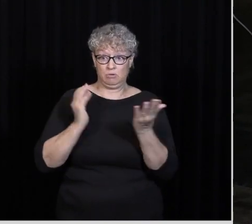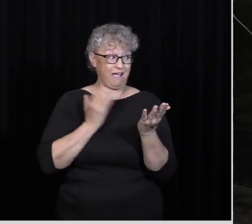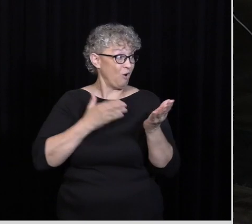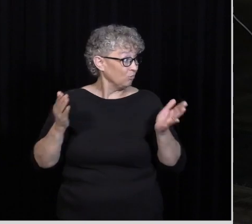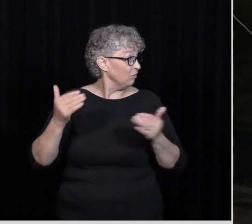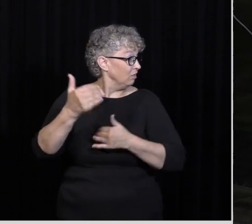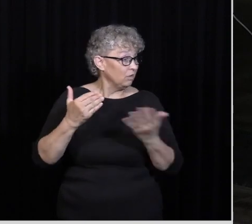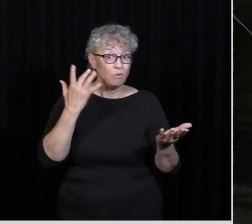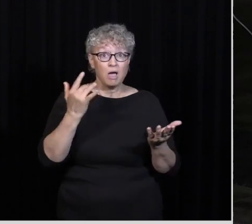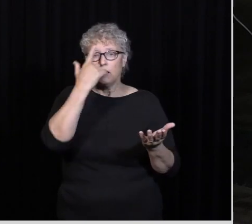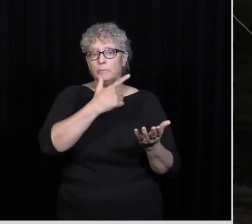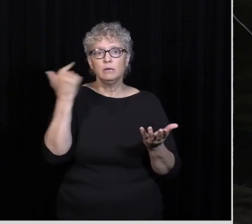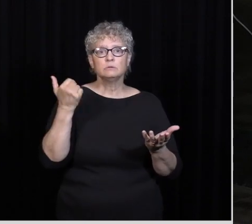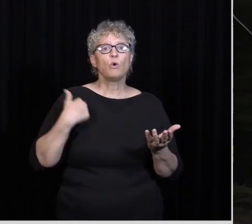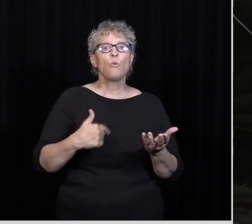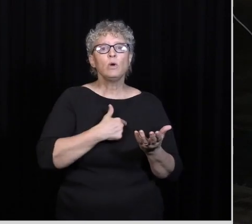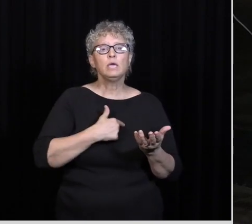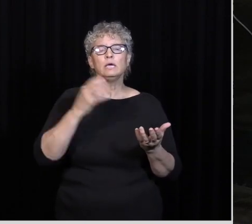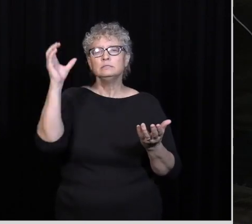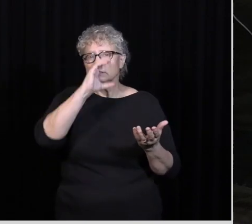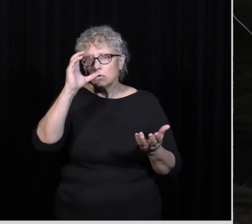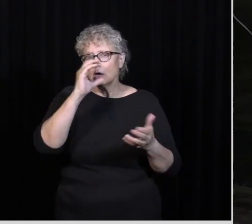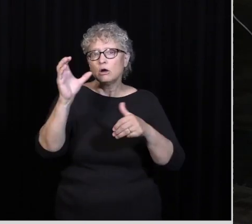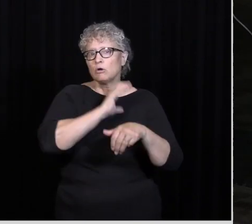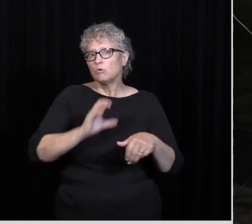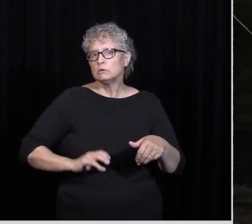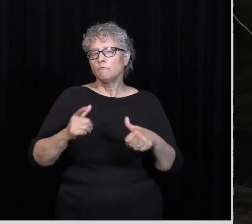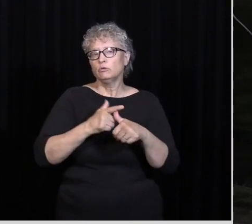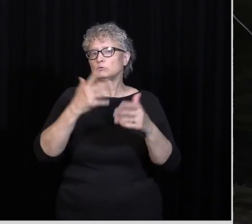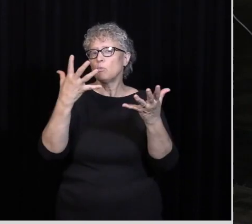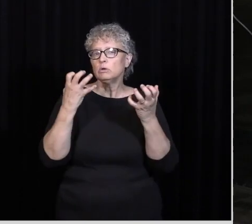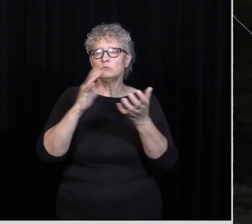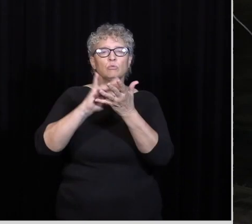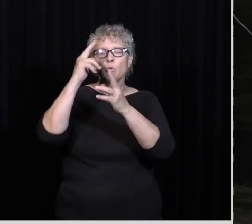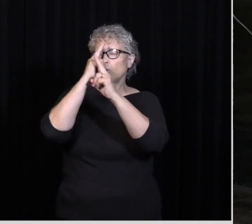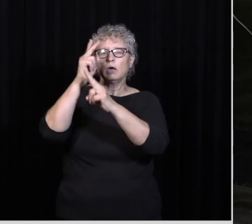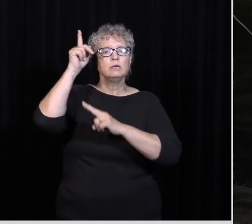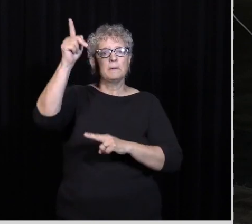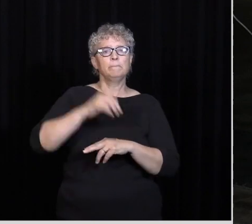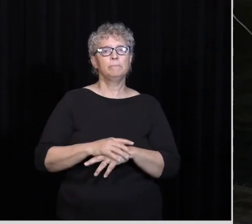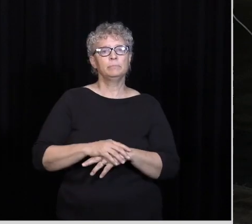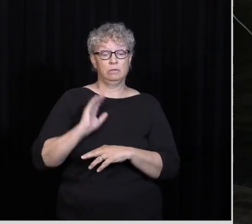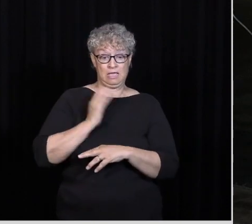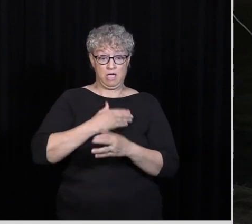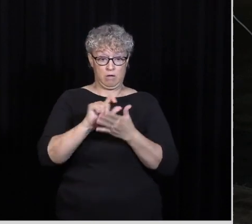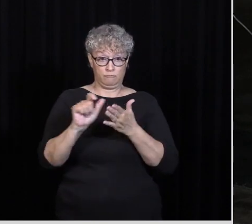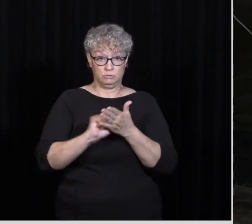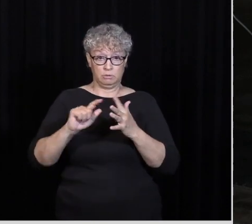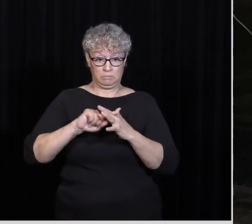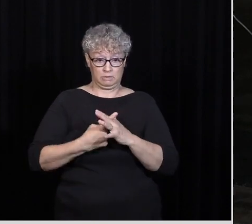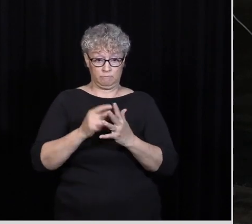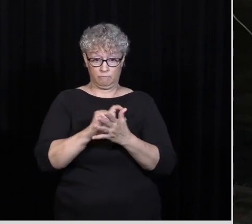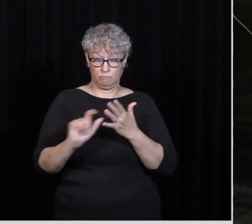because We seek Christ first And we want to glorify Him And so today then Our text Beginning in verse 1